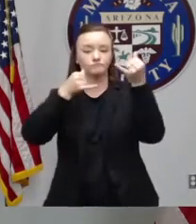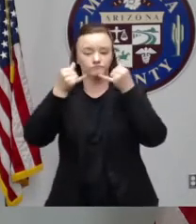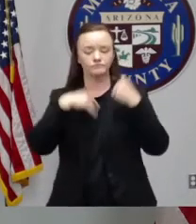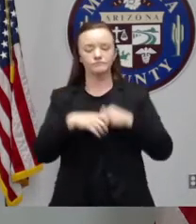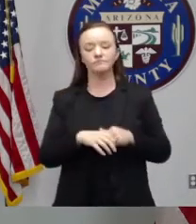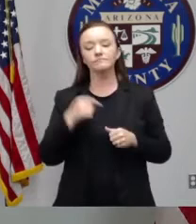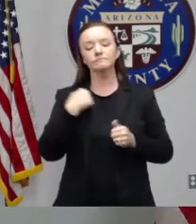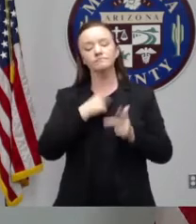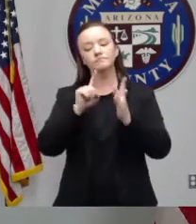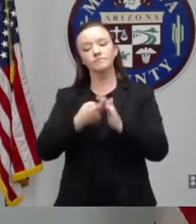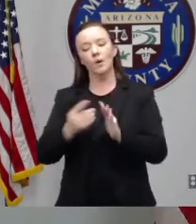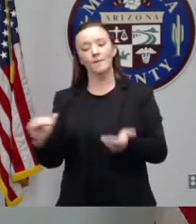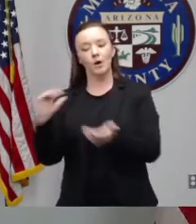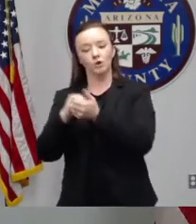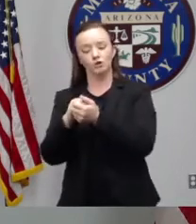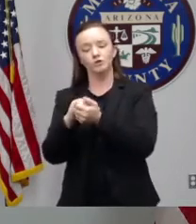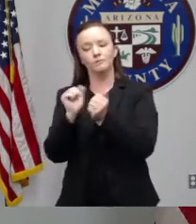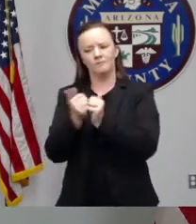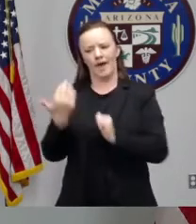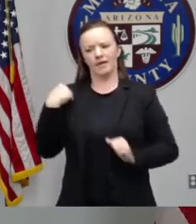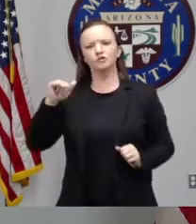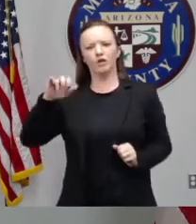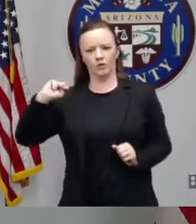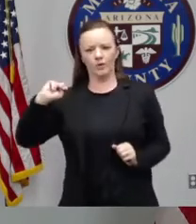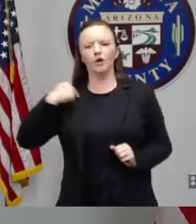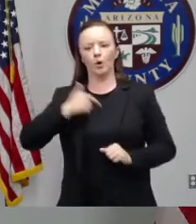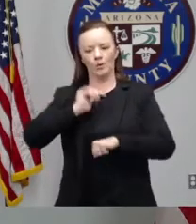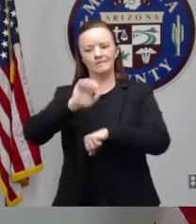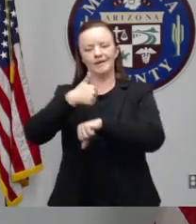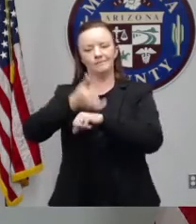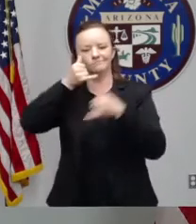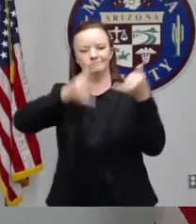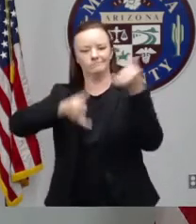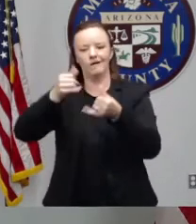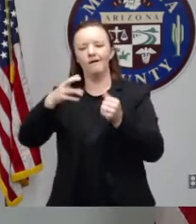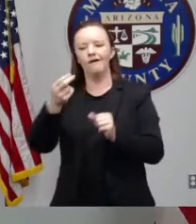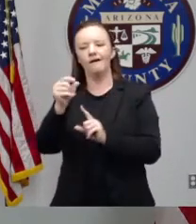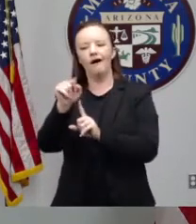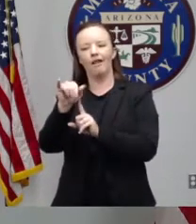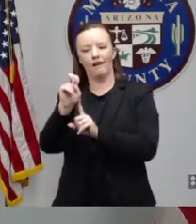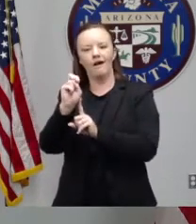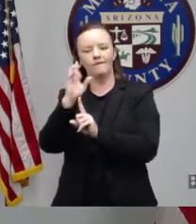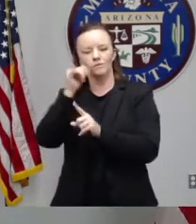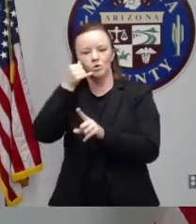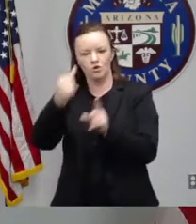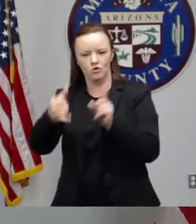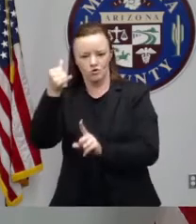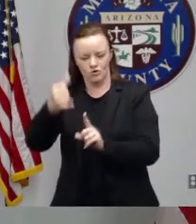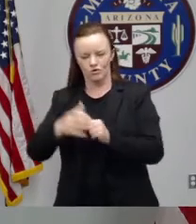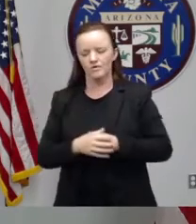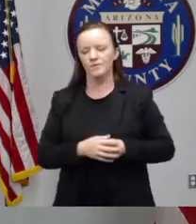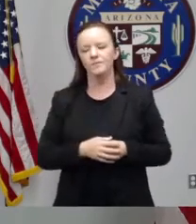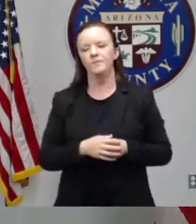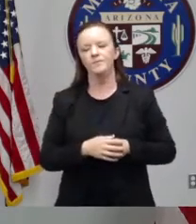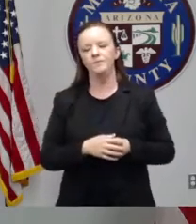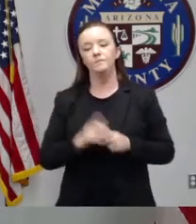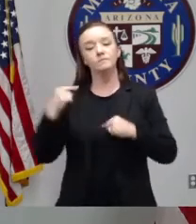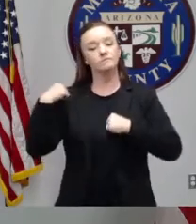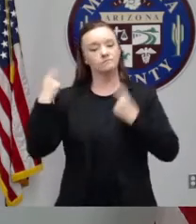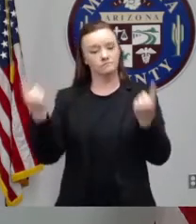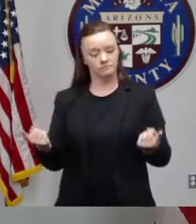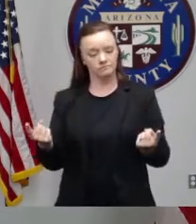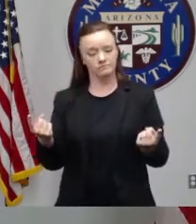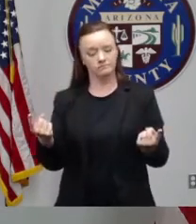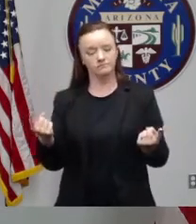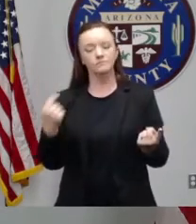hotline with Maricopa County actually in January when we first started seeing cases here in the state. So